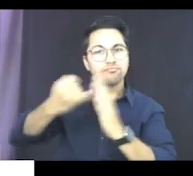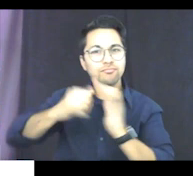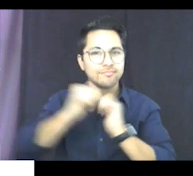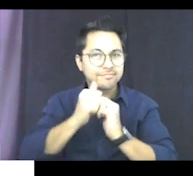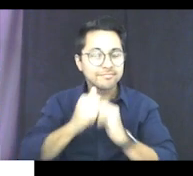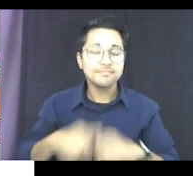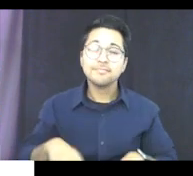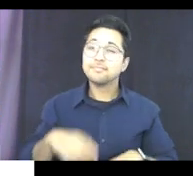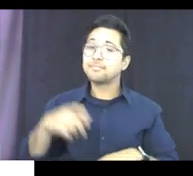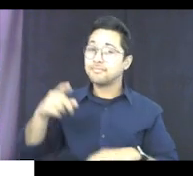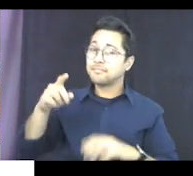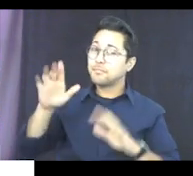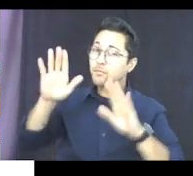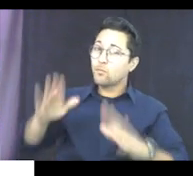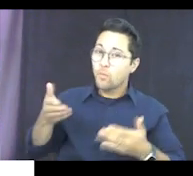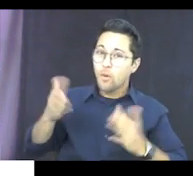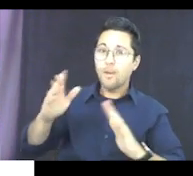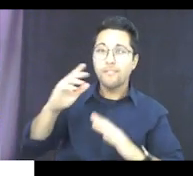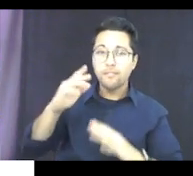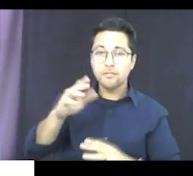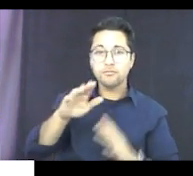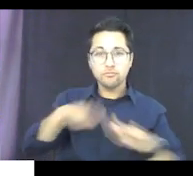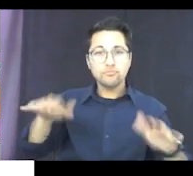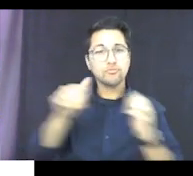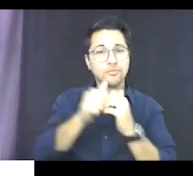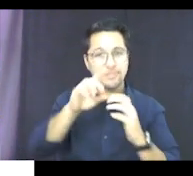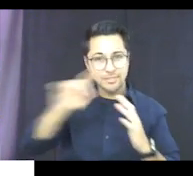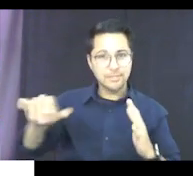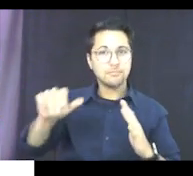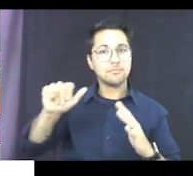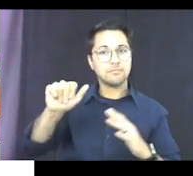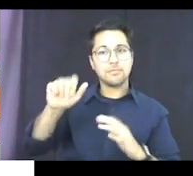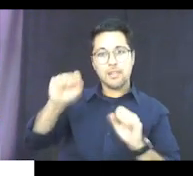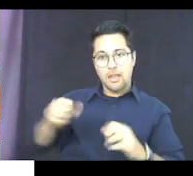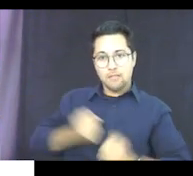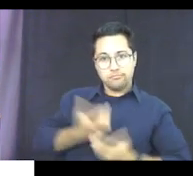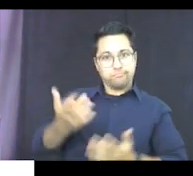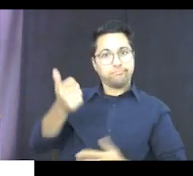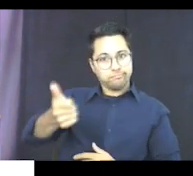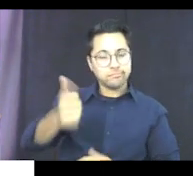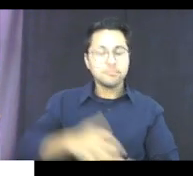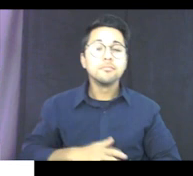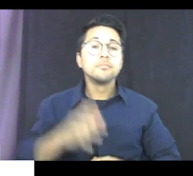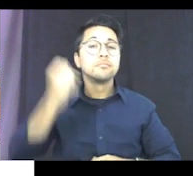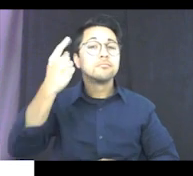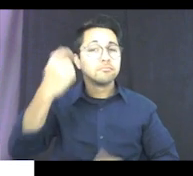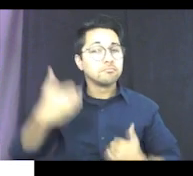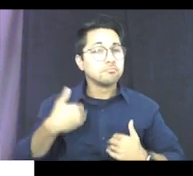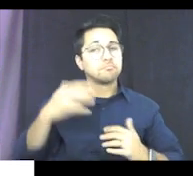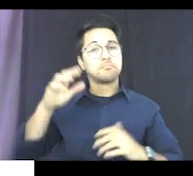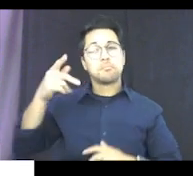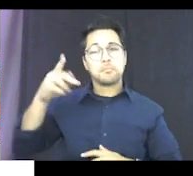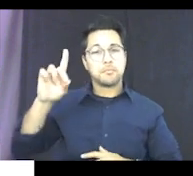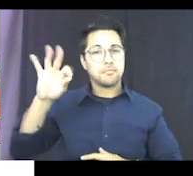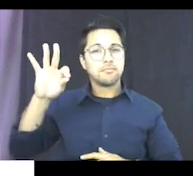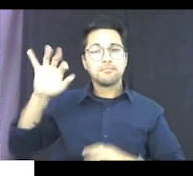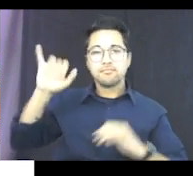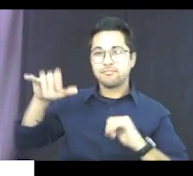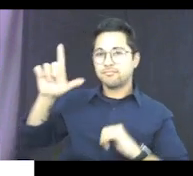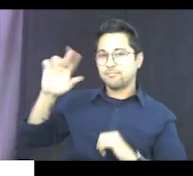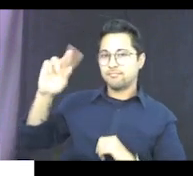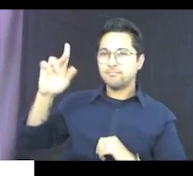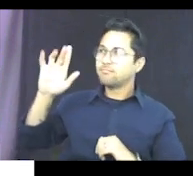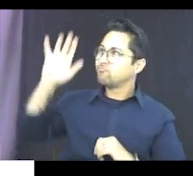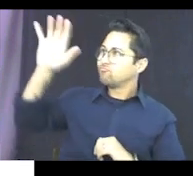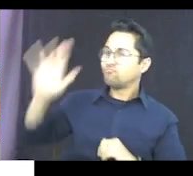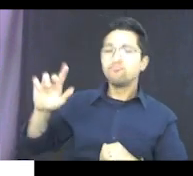with disabilities to express themselves. Please note that there is a clickable PDF that has links to all of these materials. So we